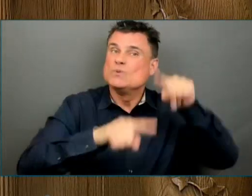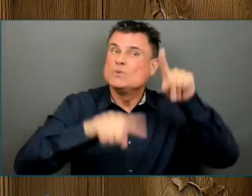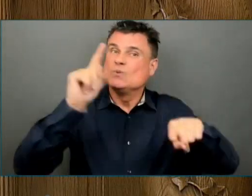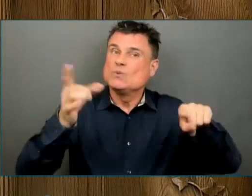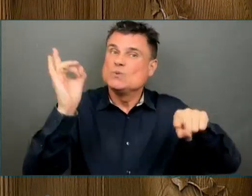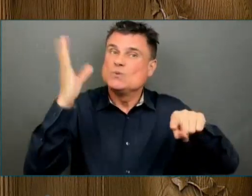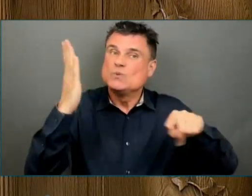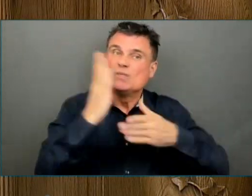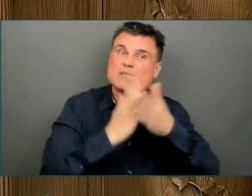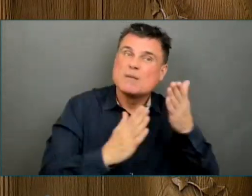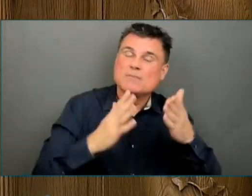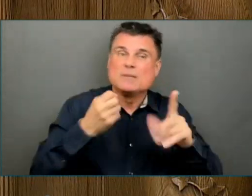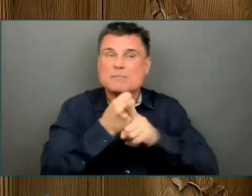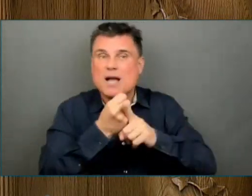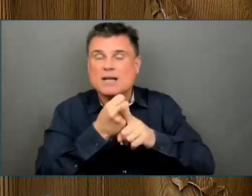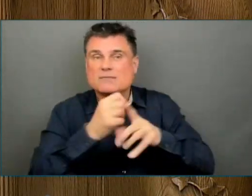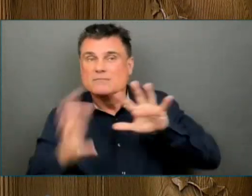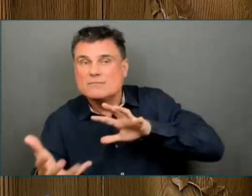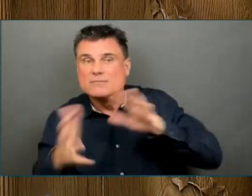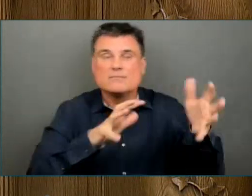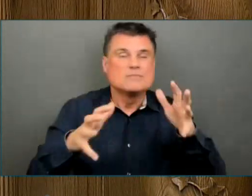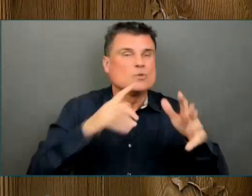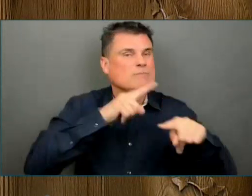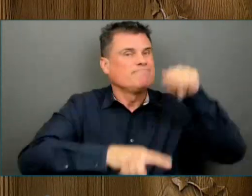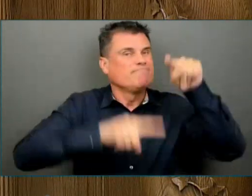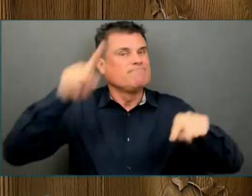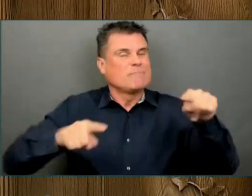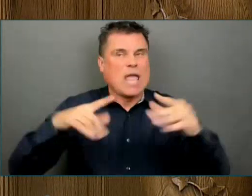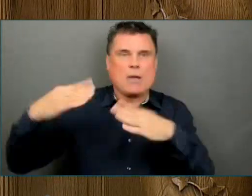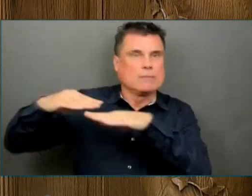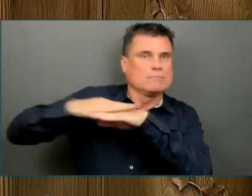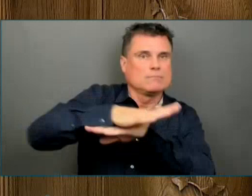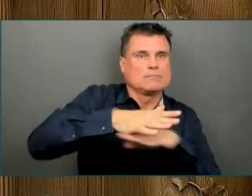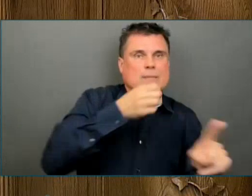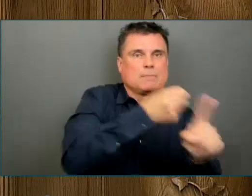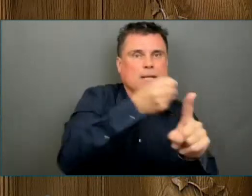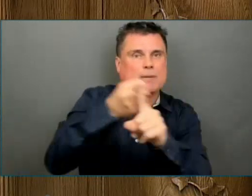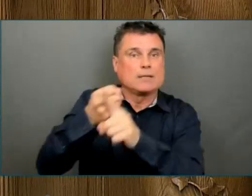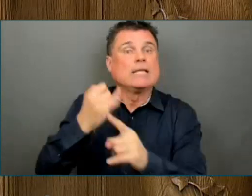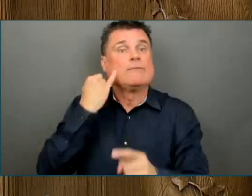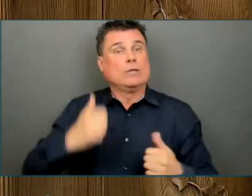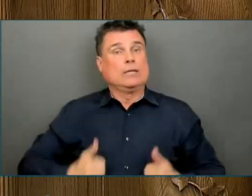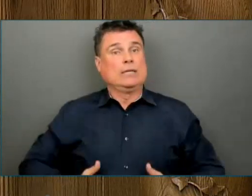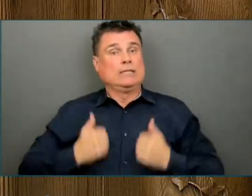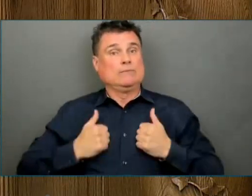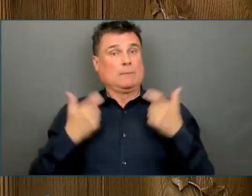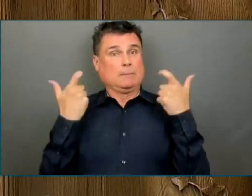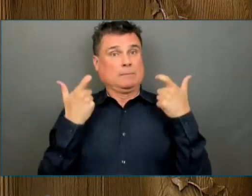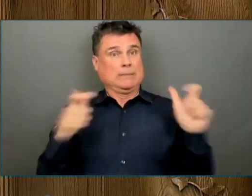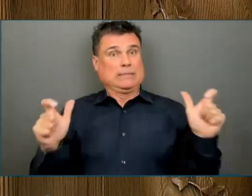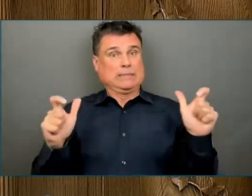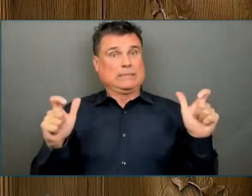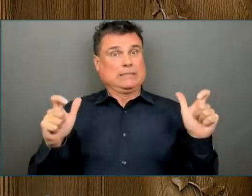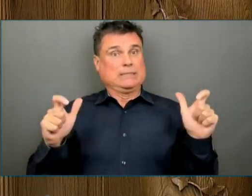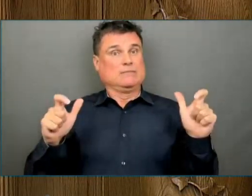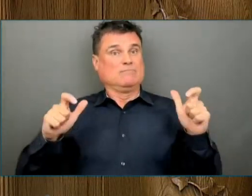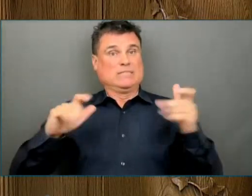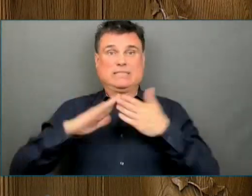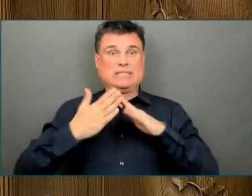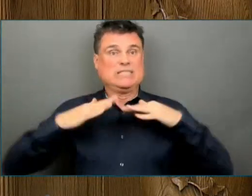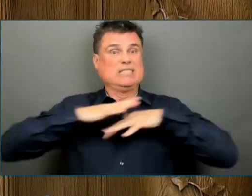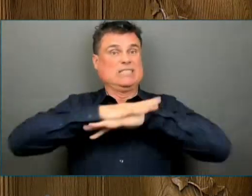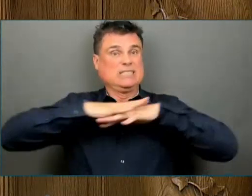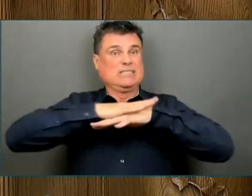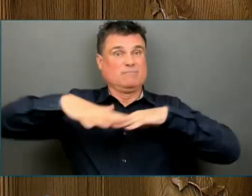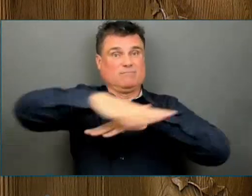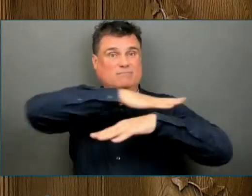from one of BC's large urban centres or suburbs versus a rural or remote community. When the pandemic hit,